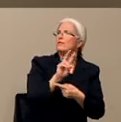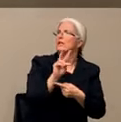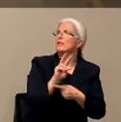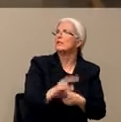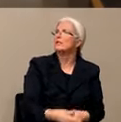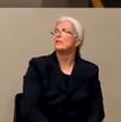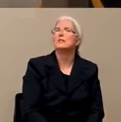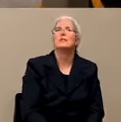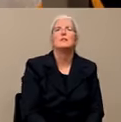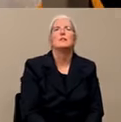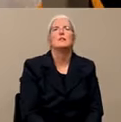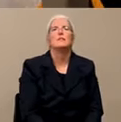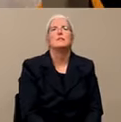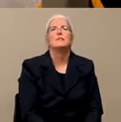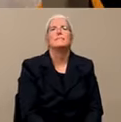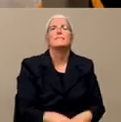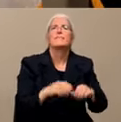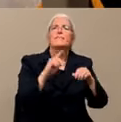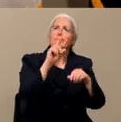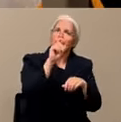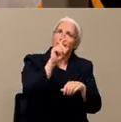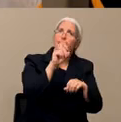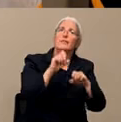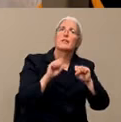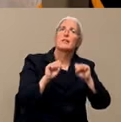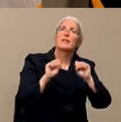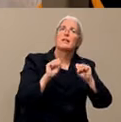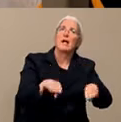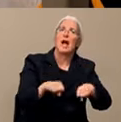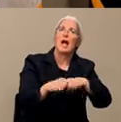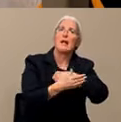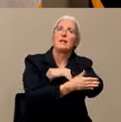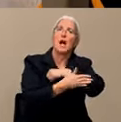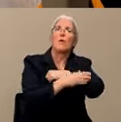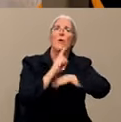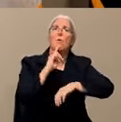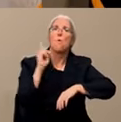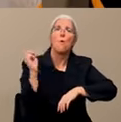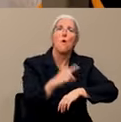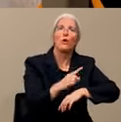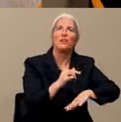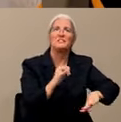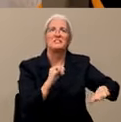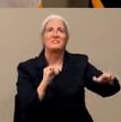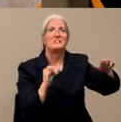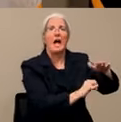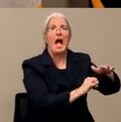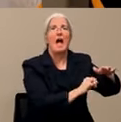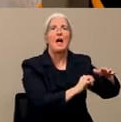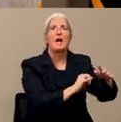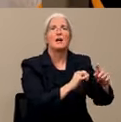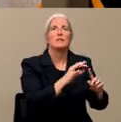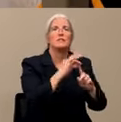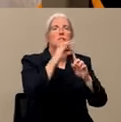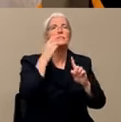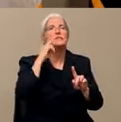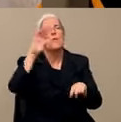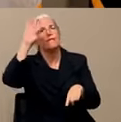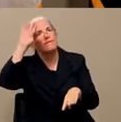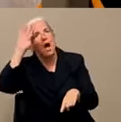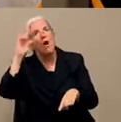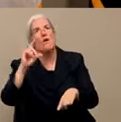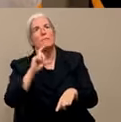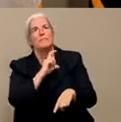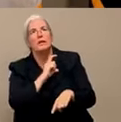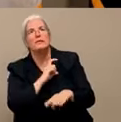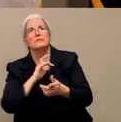except law enforcement, fire, medical, et cetera? Well, no. So first of